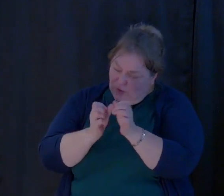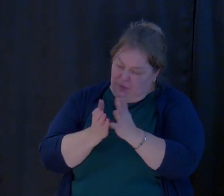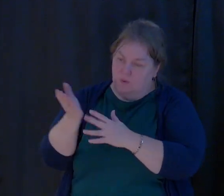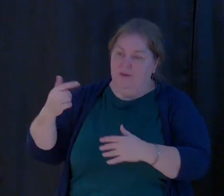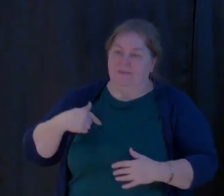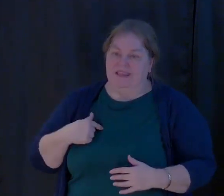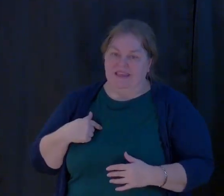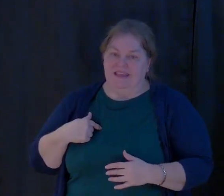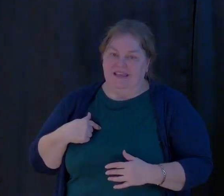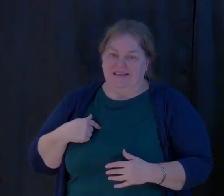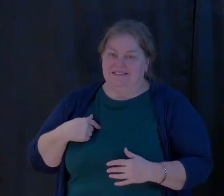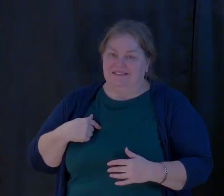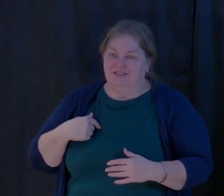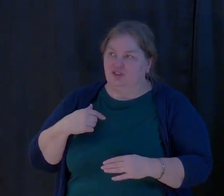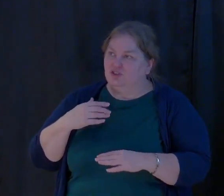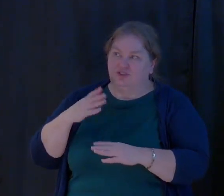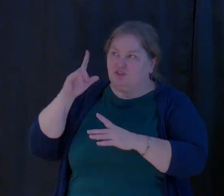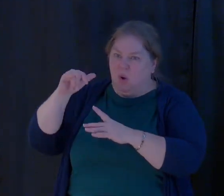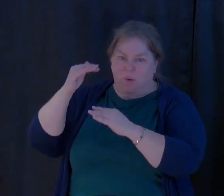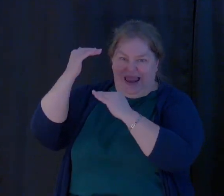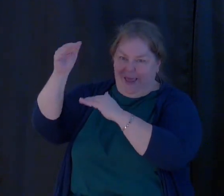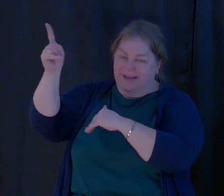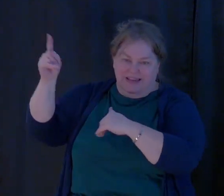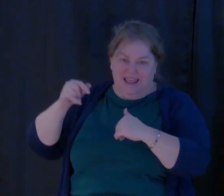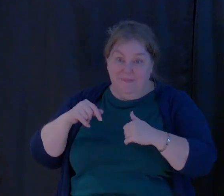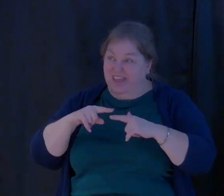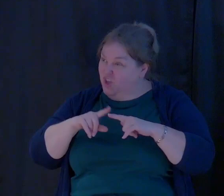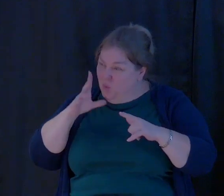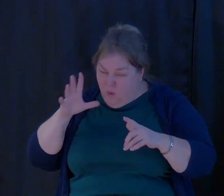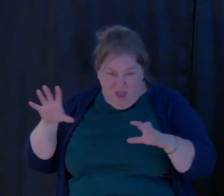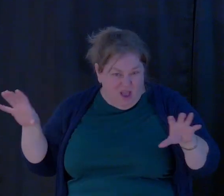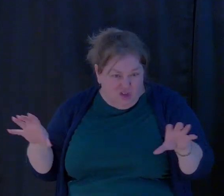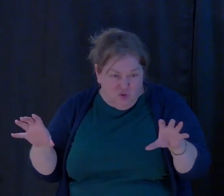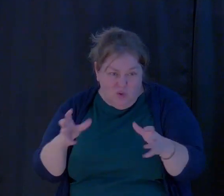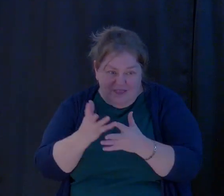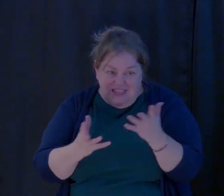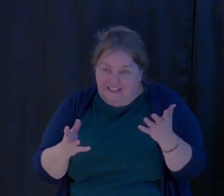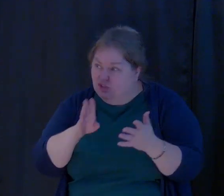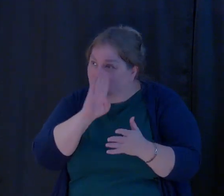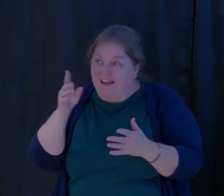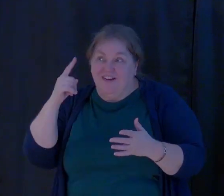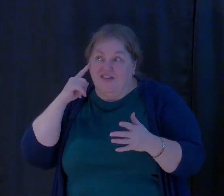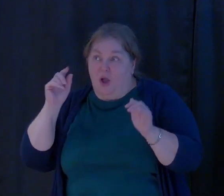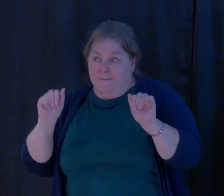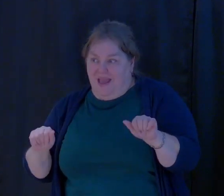And pretty soon I believe that we will be doing things that we never thought were possible in our lives.